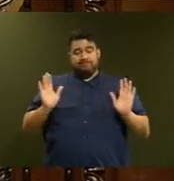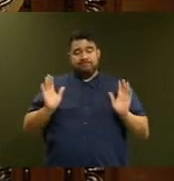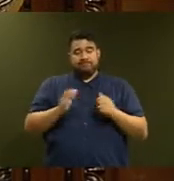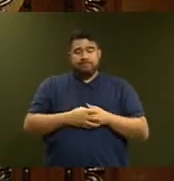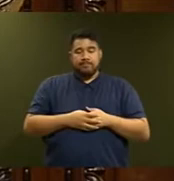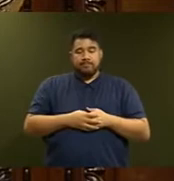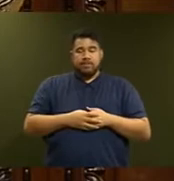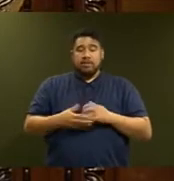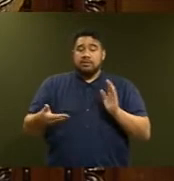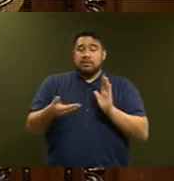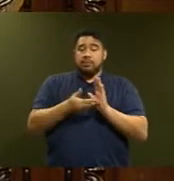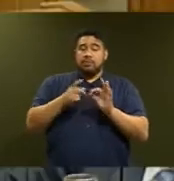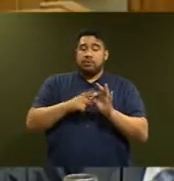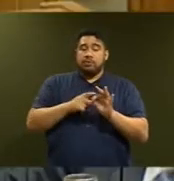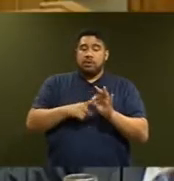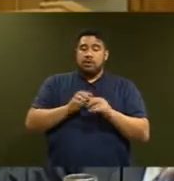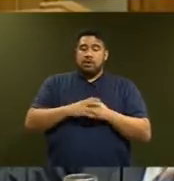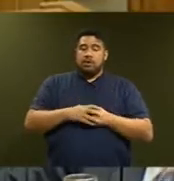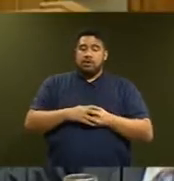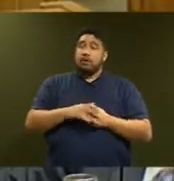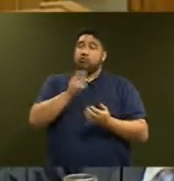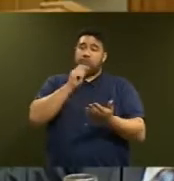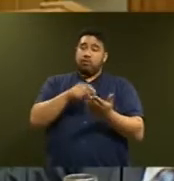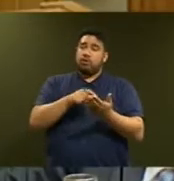Supplementary. What's his view of the report?